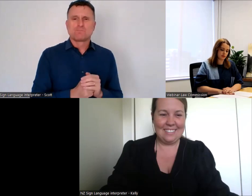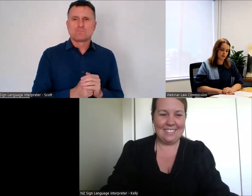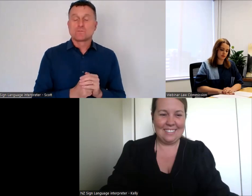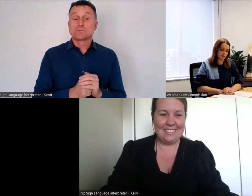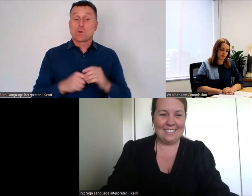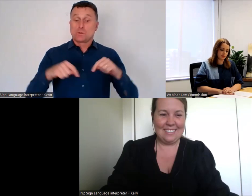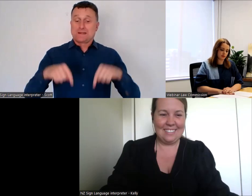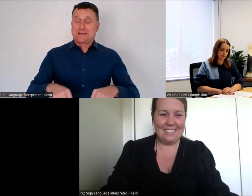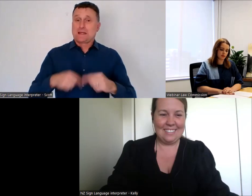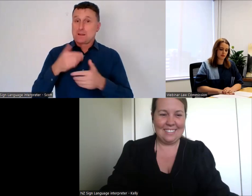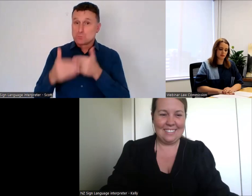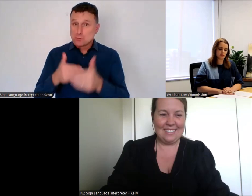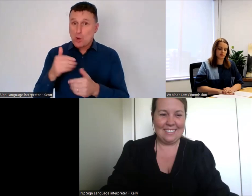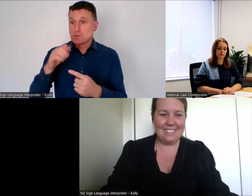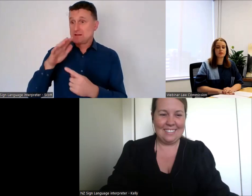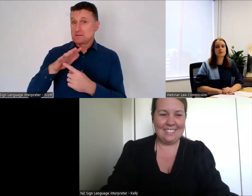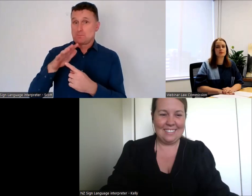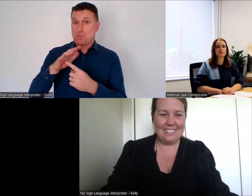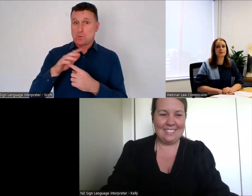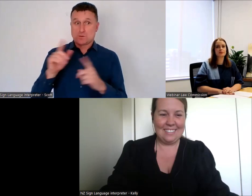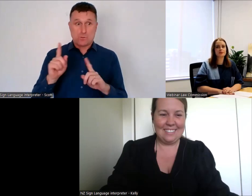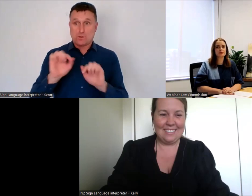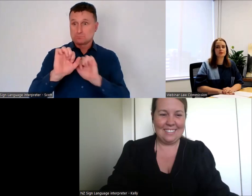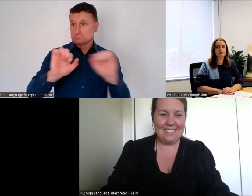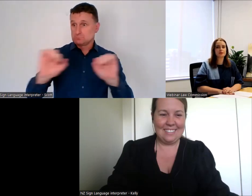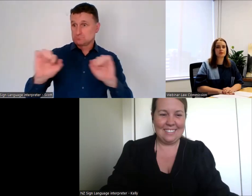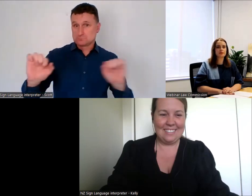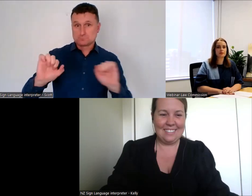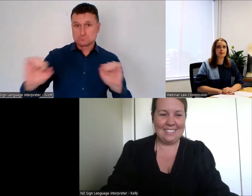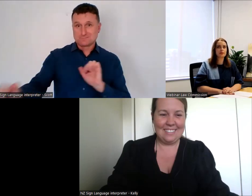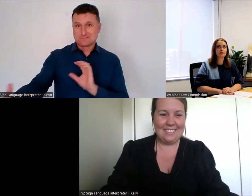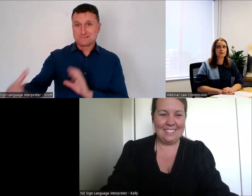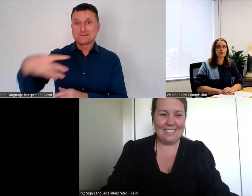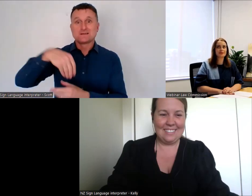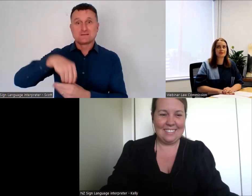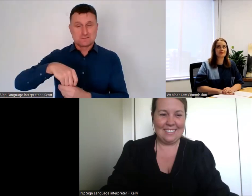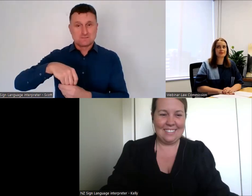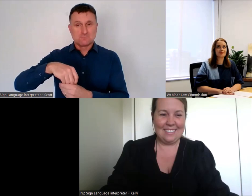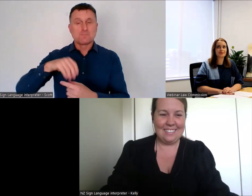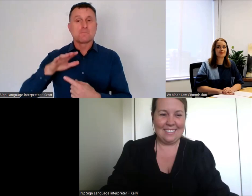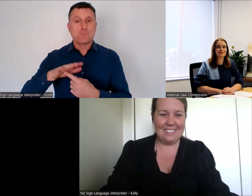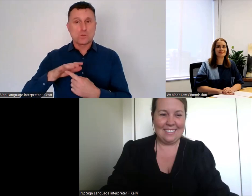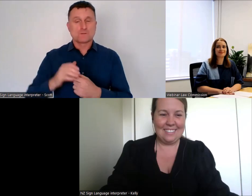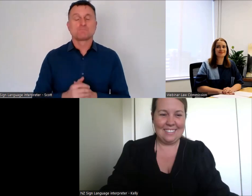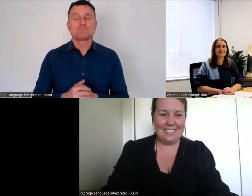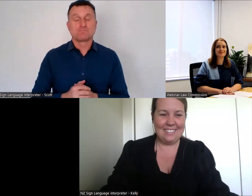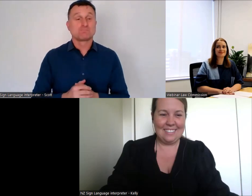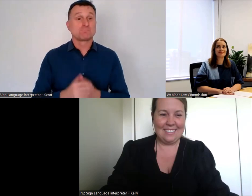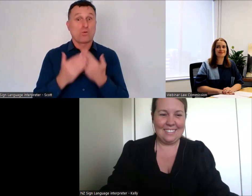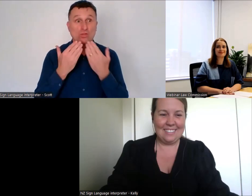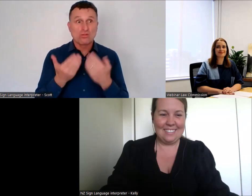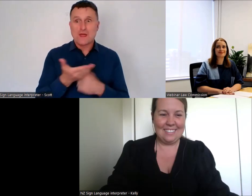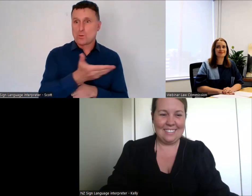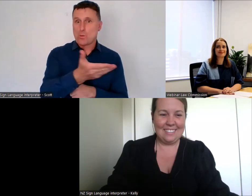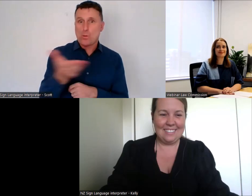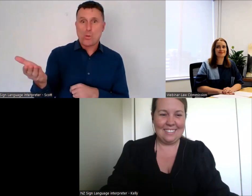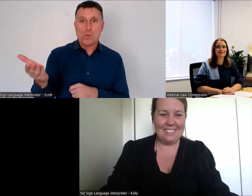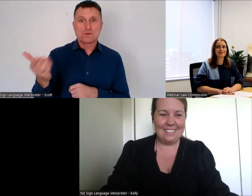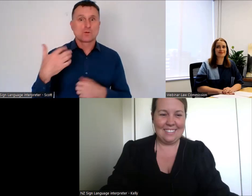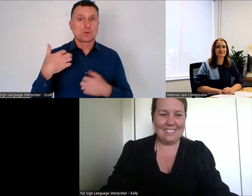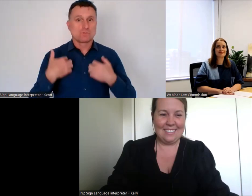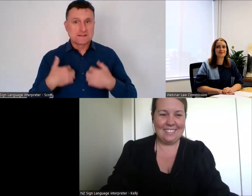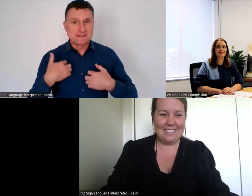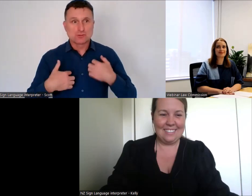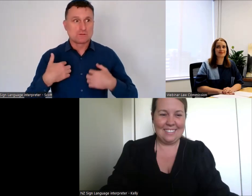important part of our reviews. So let me thank you for showing interest and for tuning